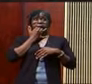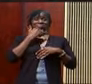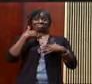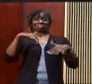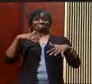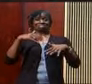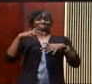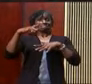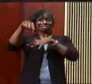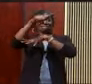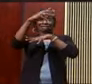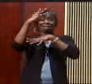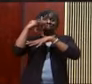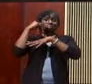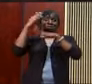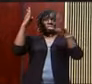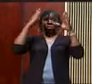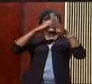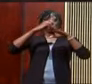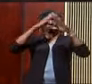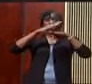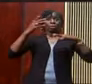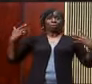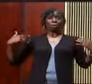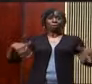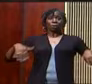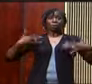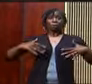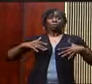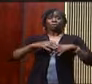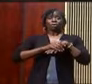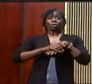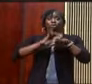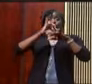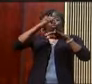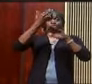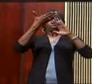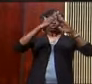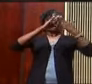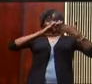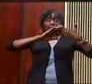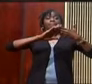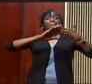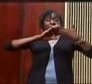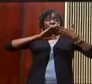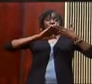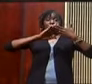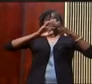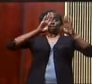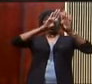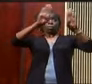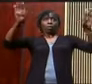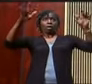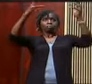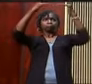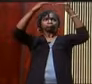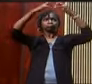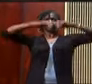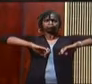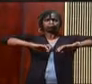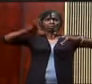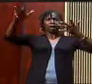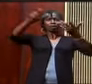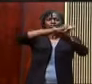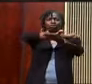trouble and disgrace. The wall of Jerusalem has been torn down and the gates have been destroyed